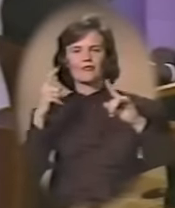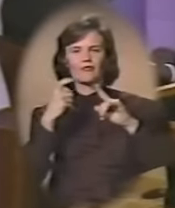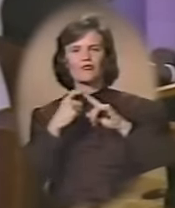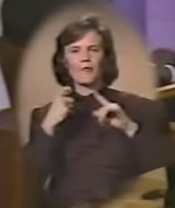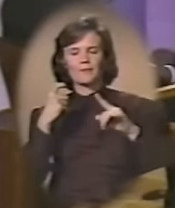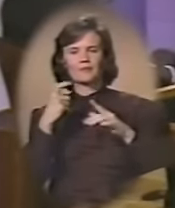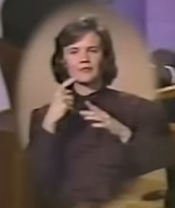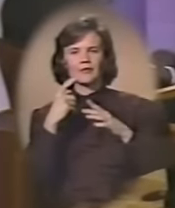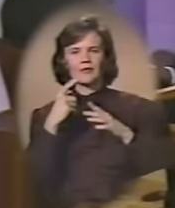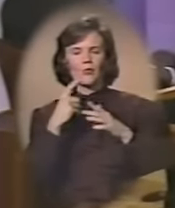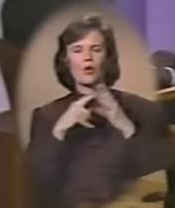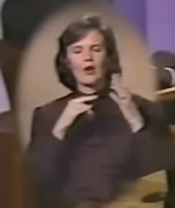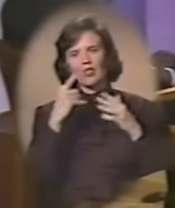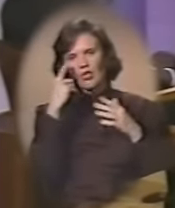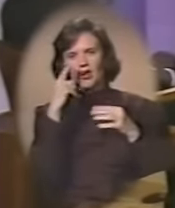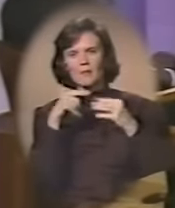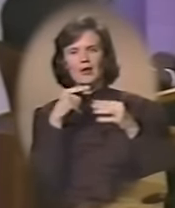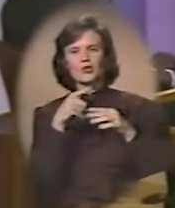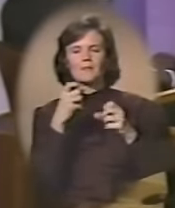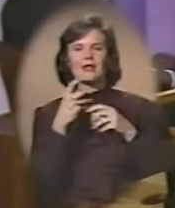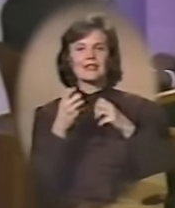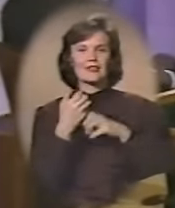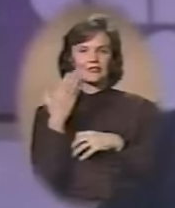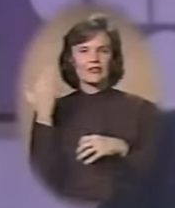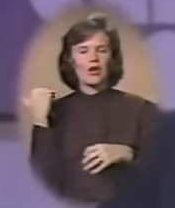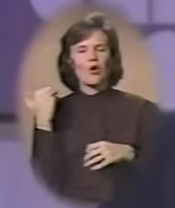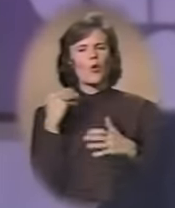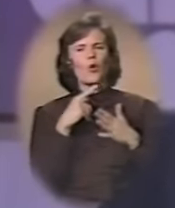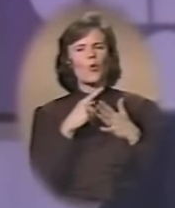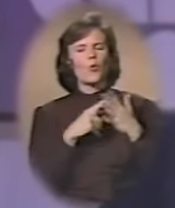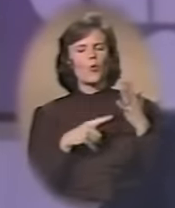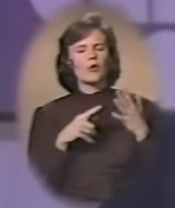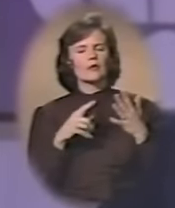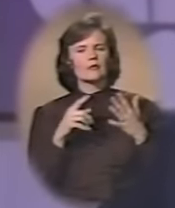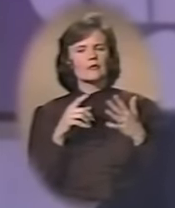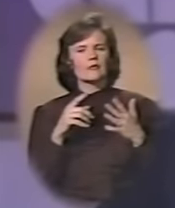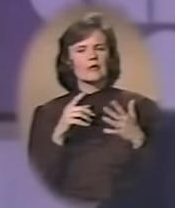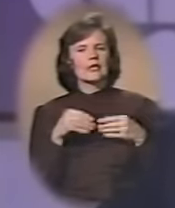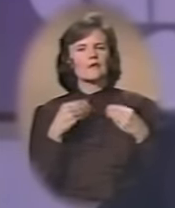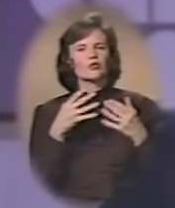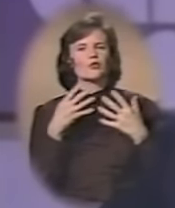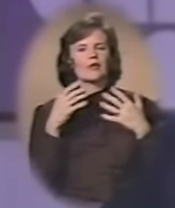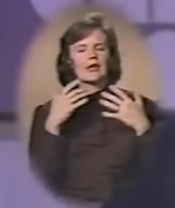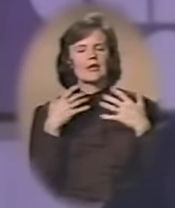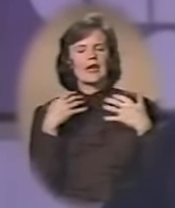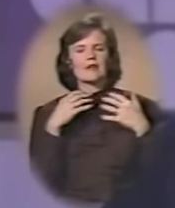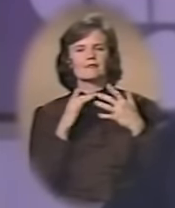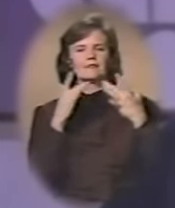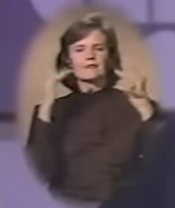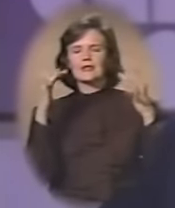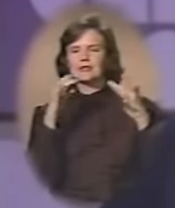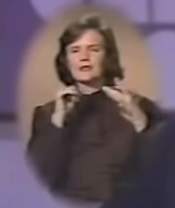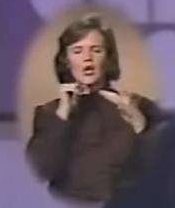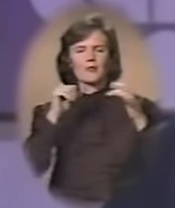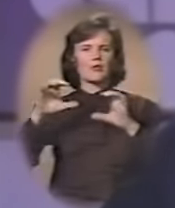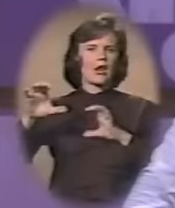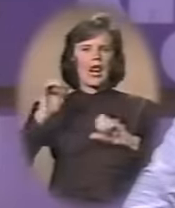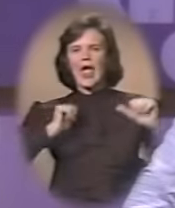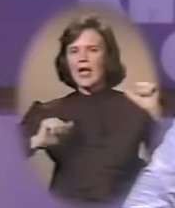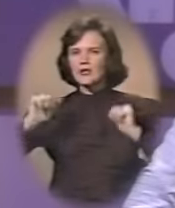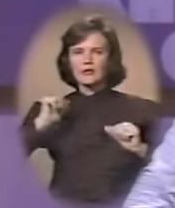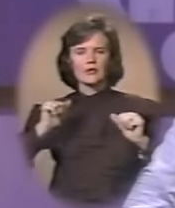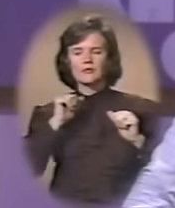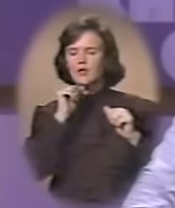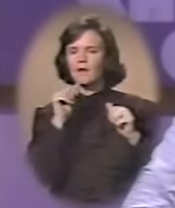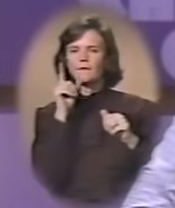which I associated with you, you know, so many years ago. What is the source of that now? It's certainly not performing. It's certainly